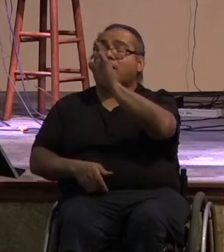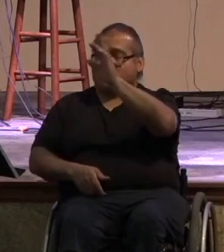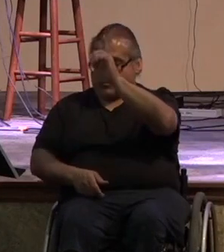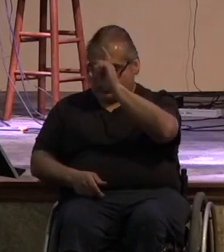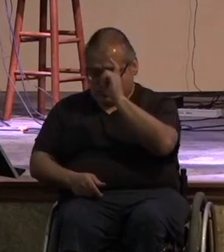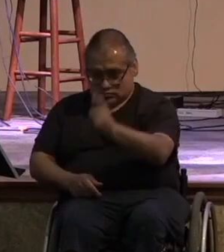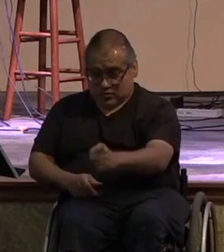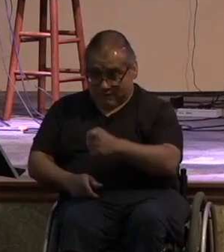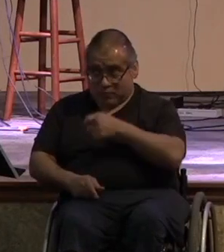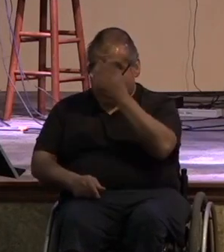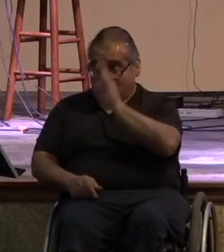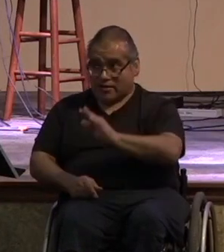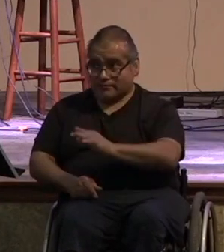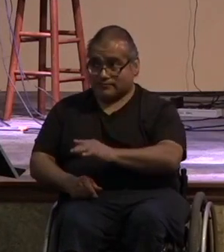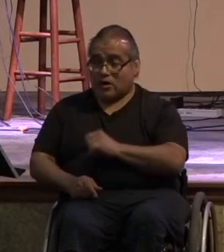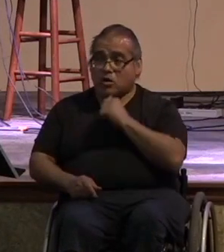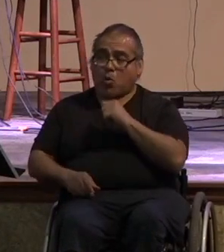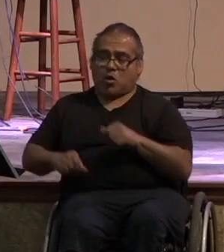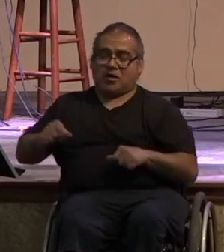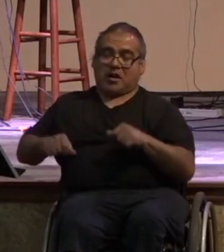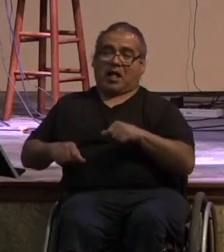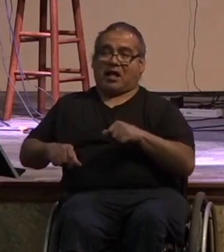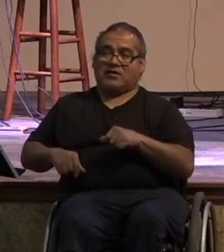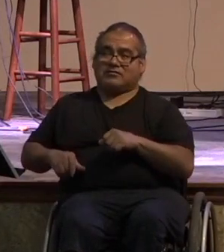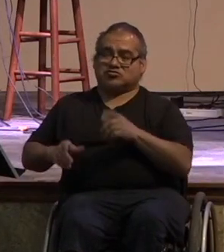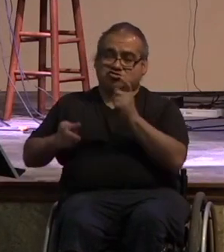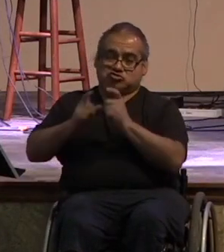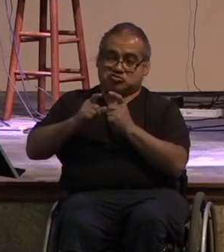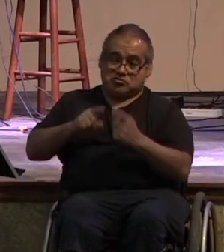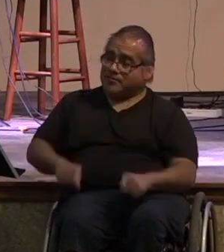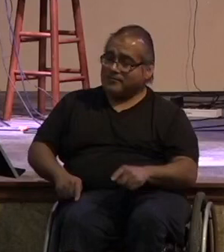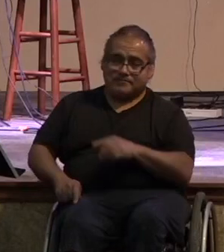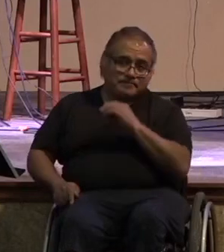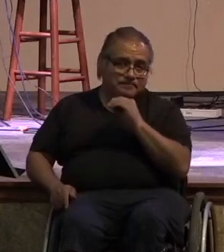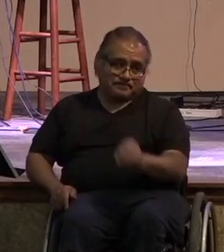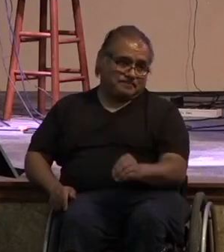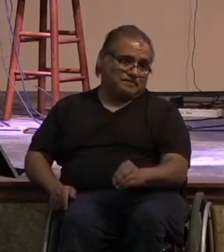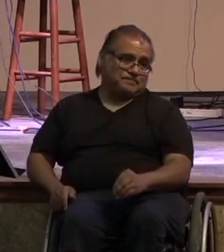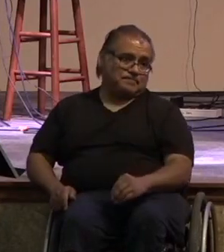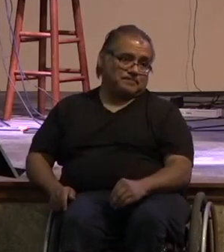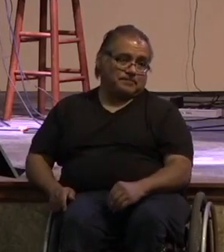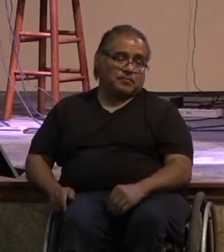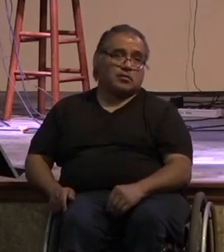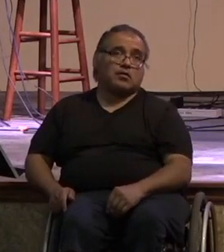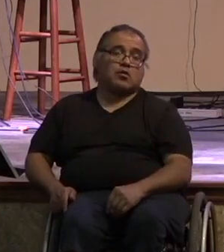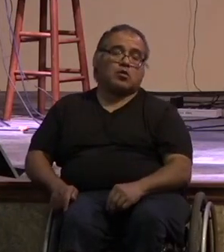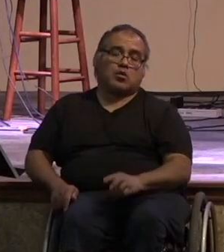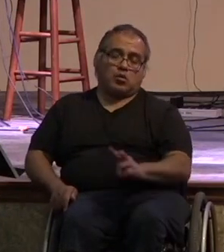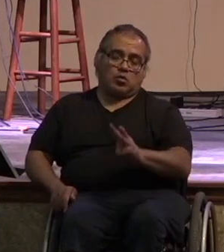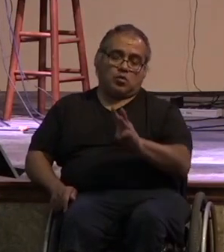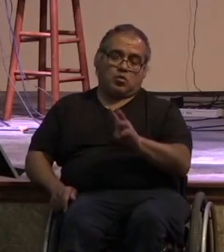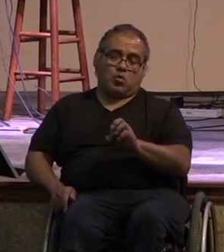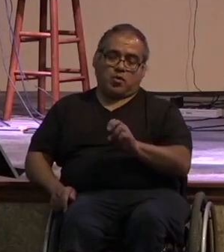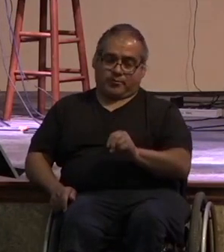lights with whom there is no variation or shadow due to change warren worsby said if we